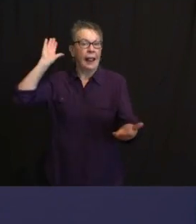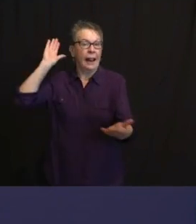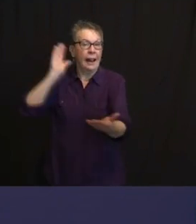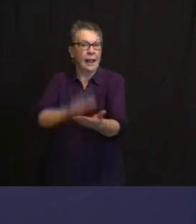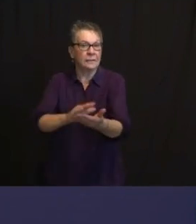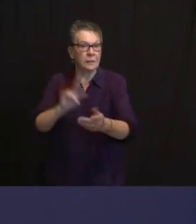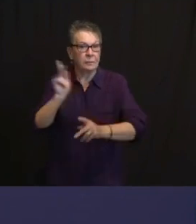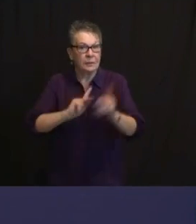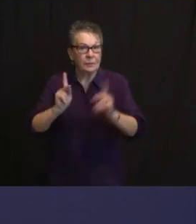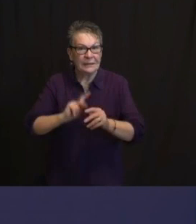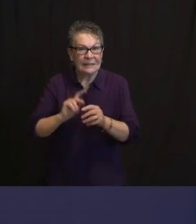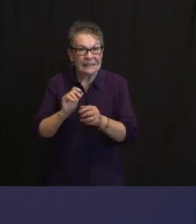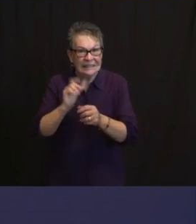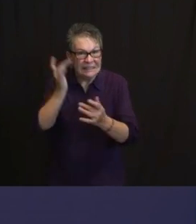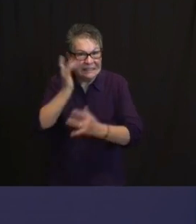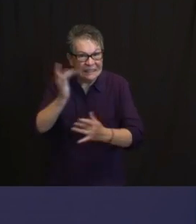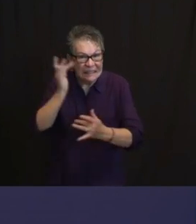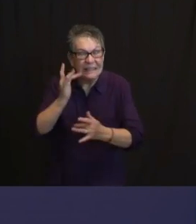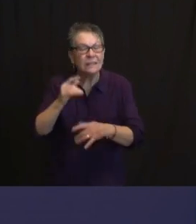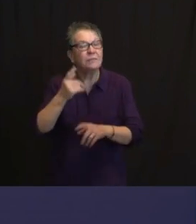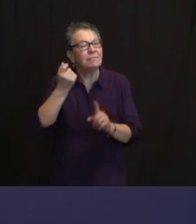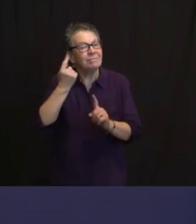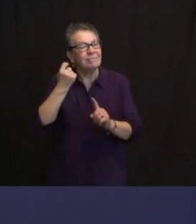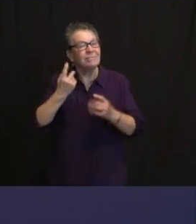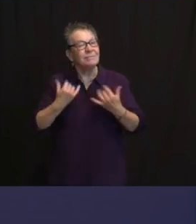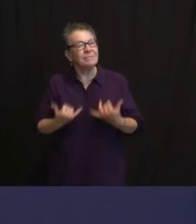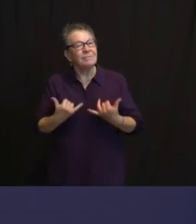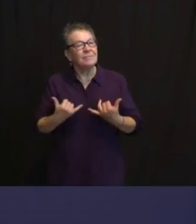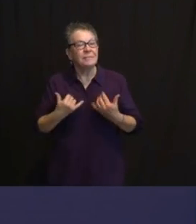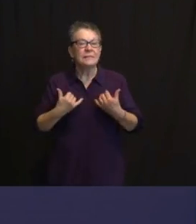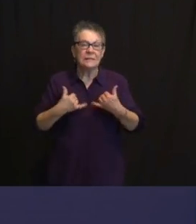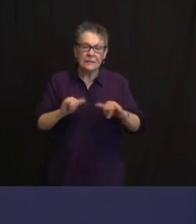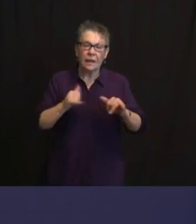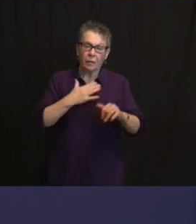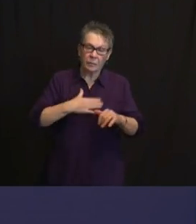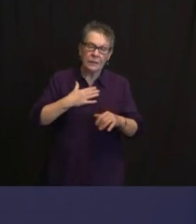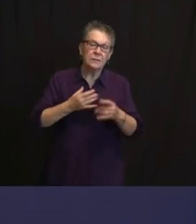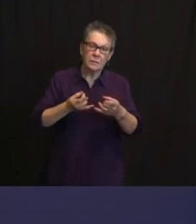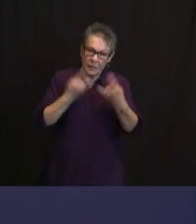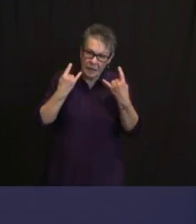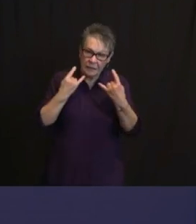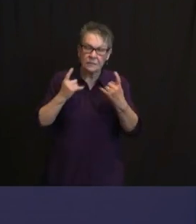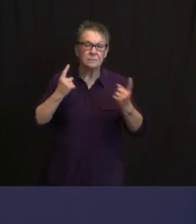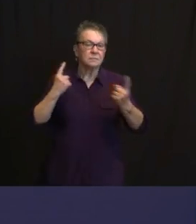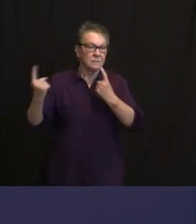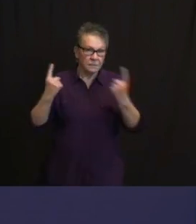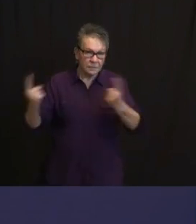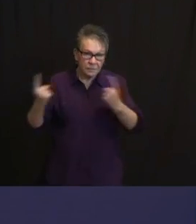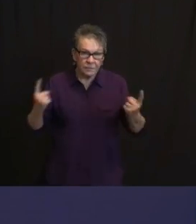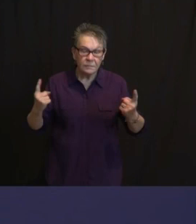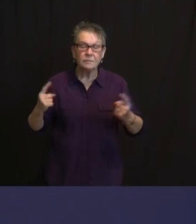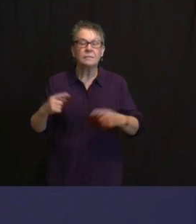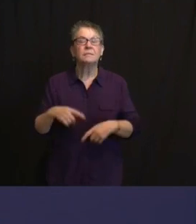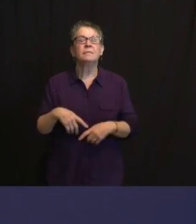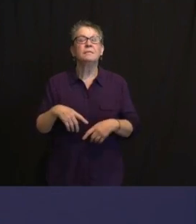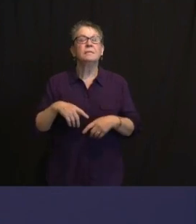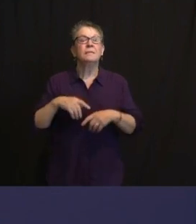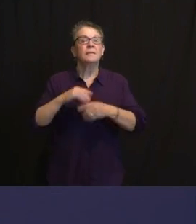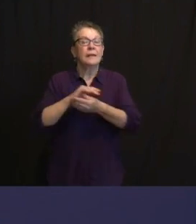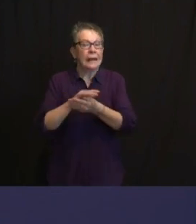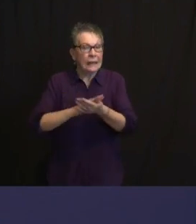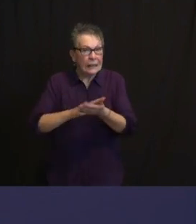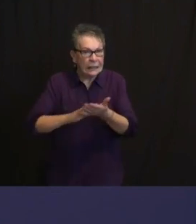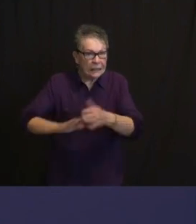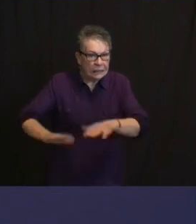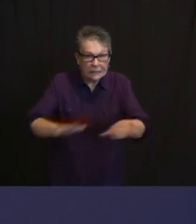INTERVENTIONS OF MASKING, WASHING YOUR HANDS, SOCIALLY DISTANCING. AND WE WILL,